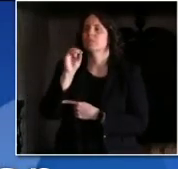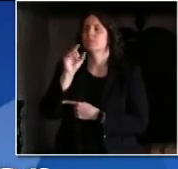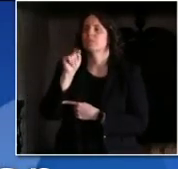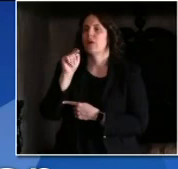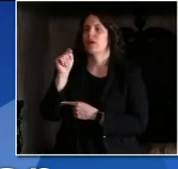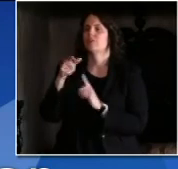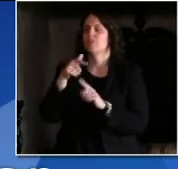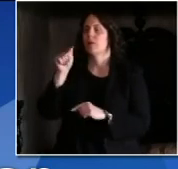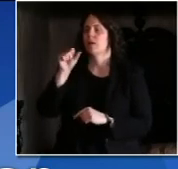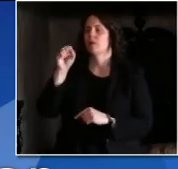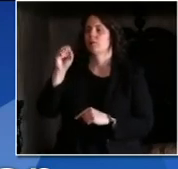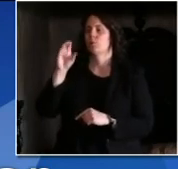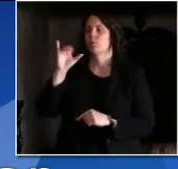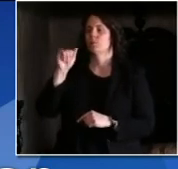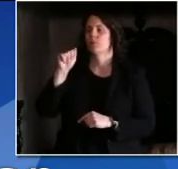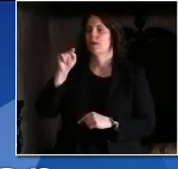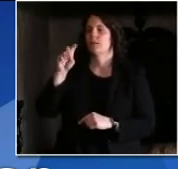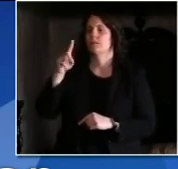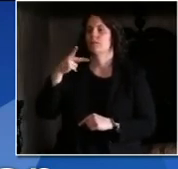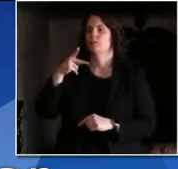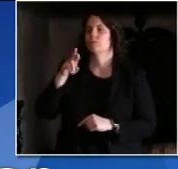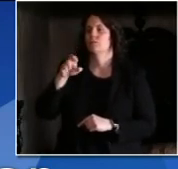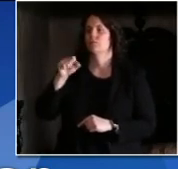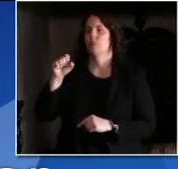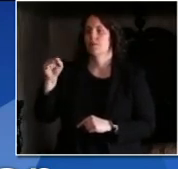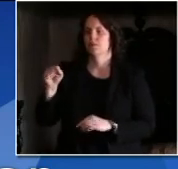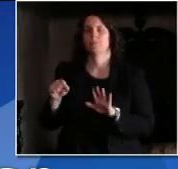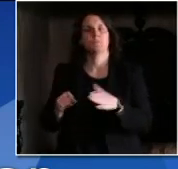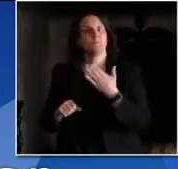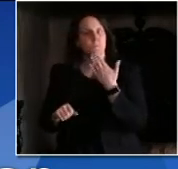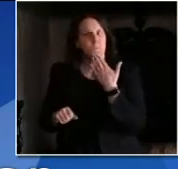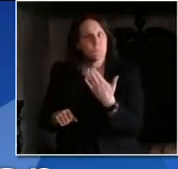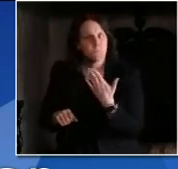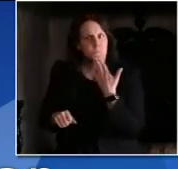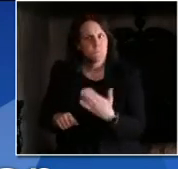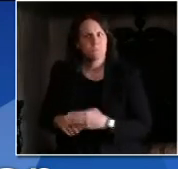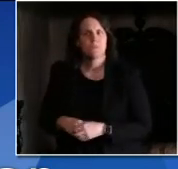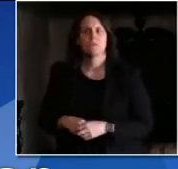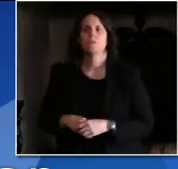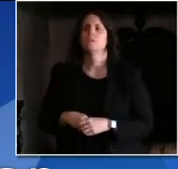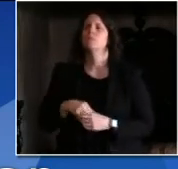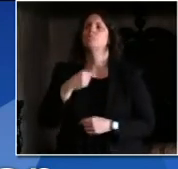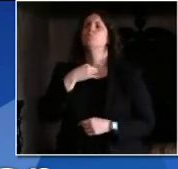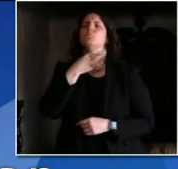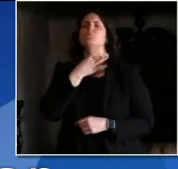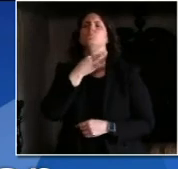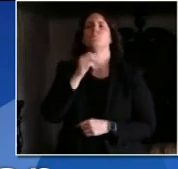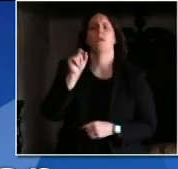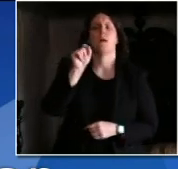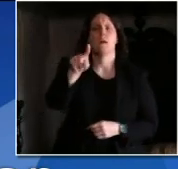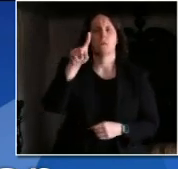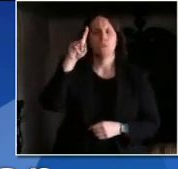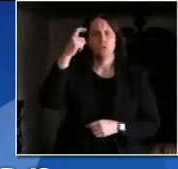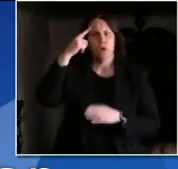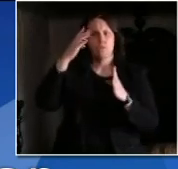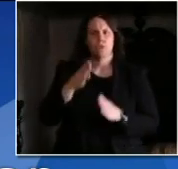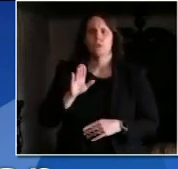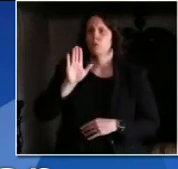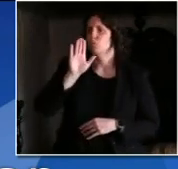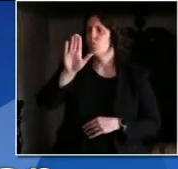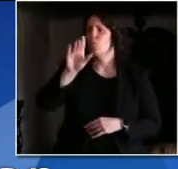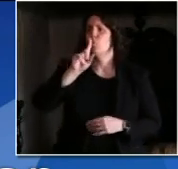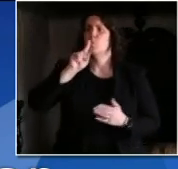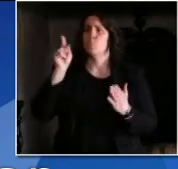Hi. Thank you for doing this call. Governor, your order doesn't say anything about the May 12th, 7th Congressional District